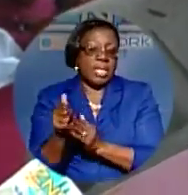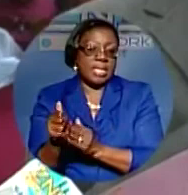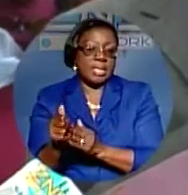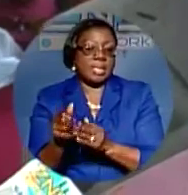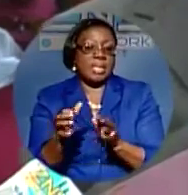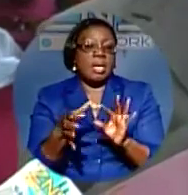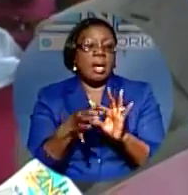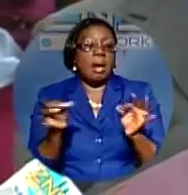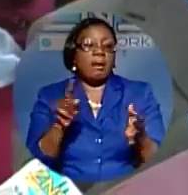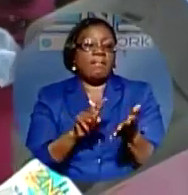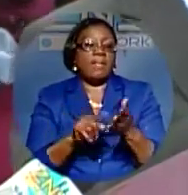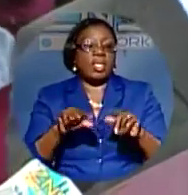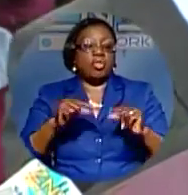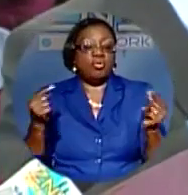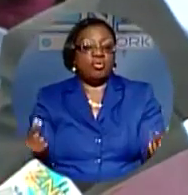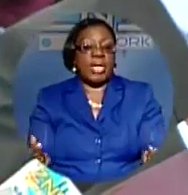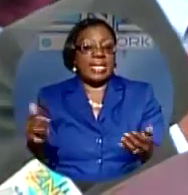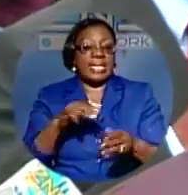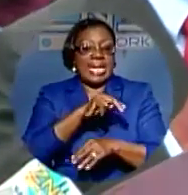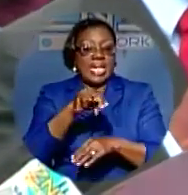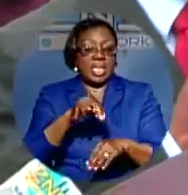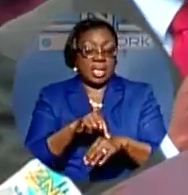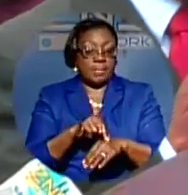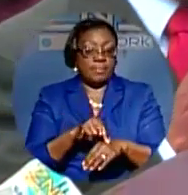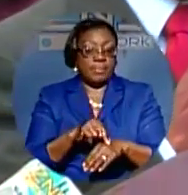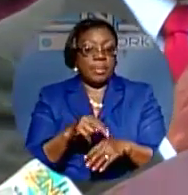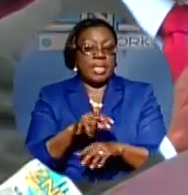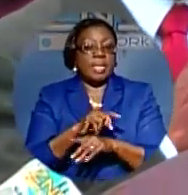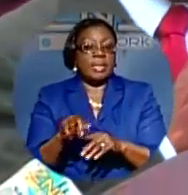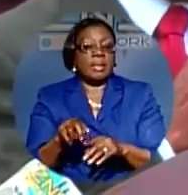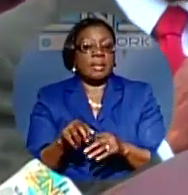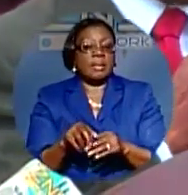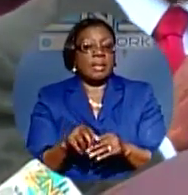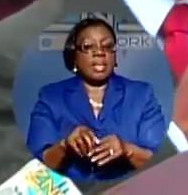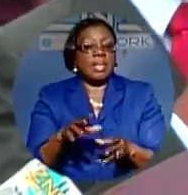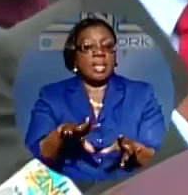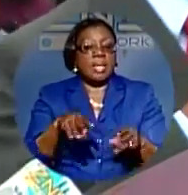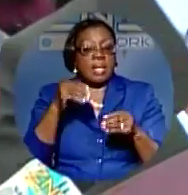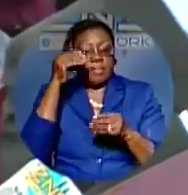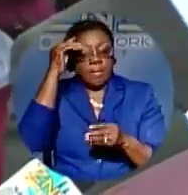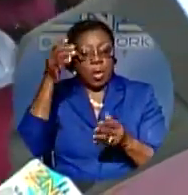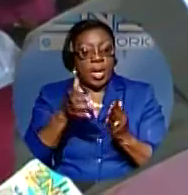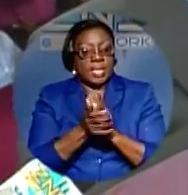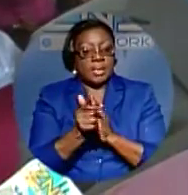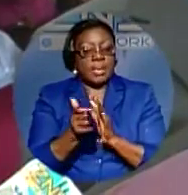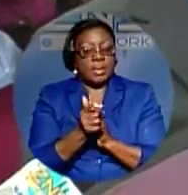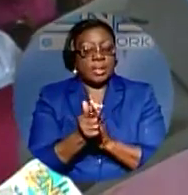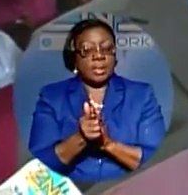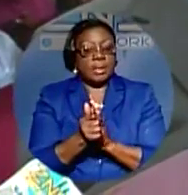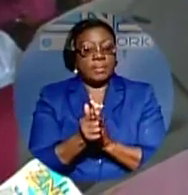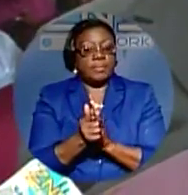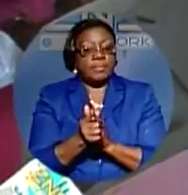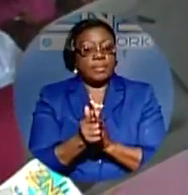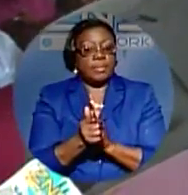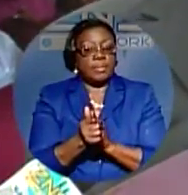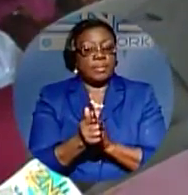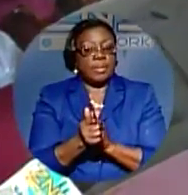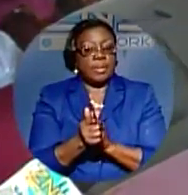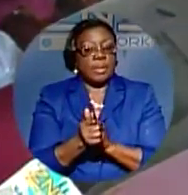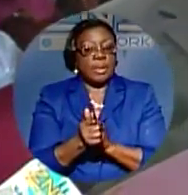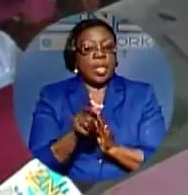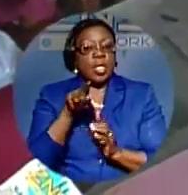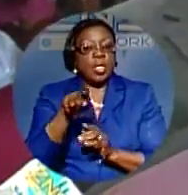the exposure and experience you have gained for some of the nation's best. Inductees,